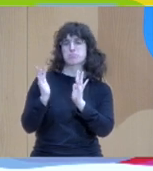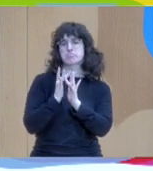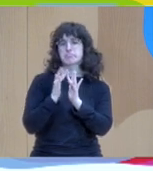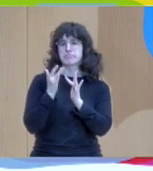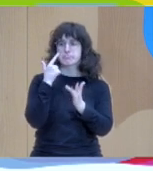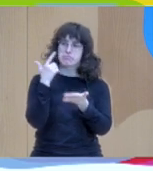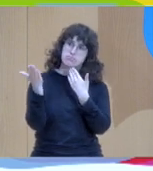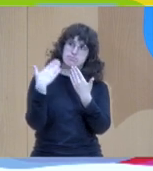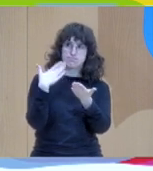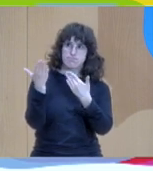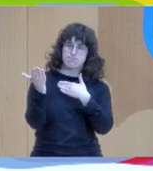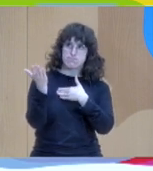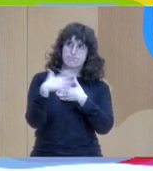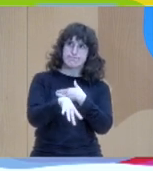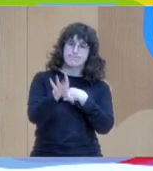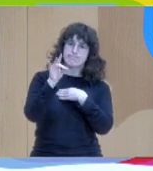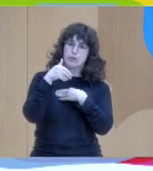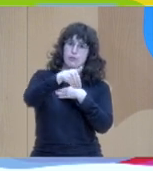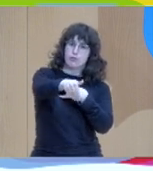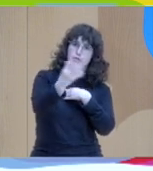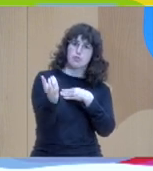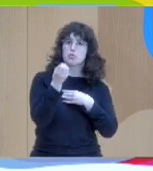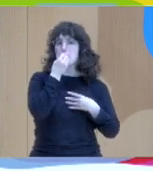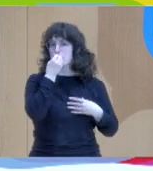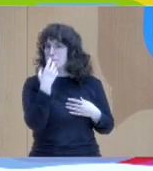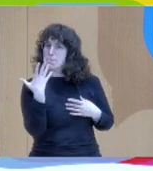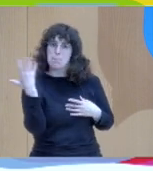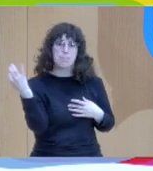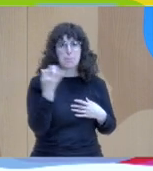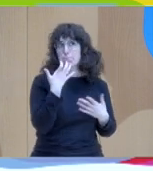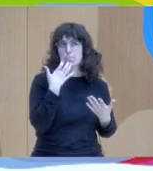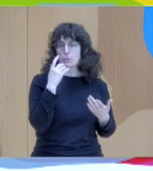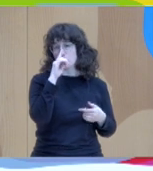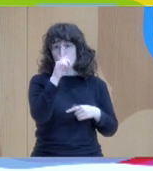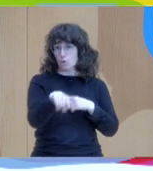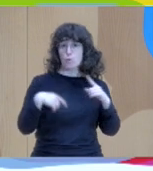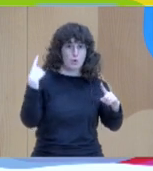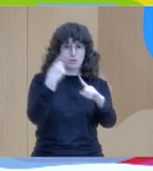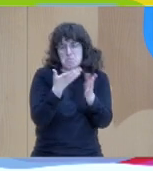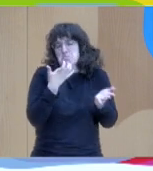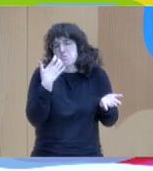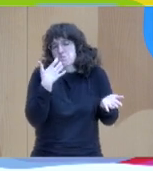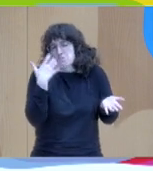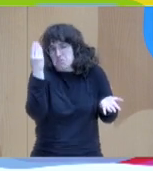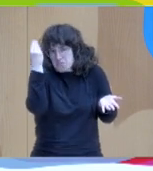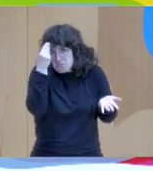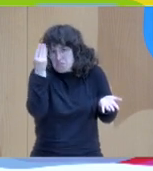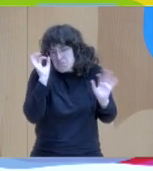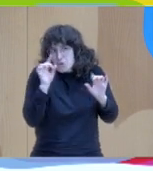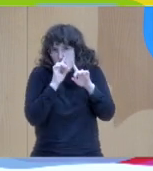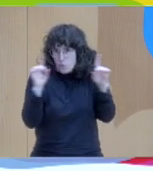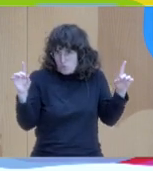a year perhaps and so on okay let's say it's a year I always take my calendar out let's see what is